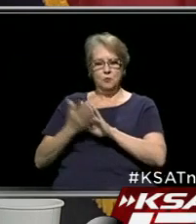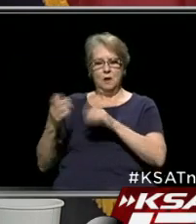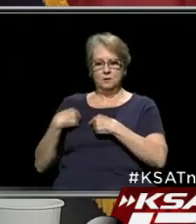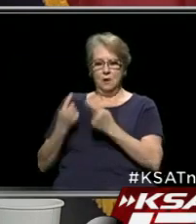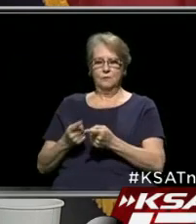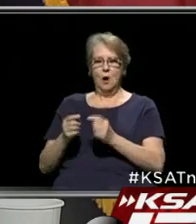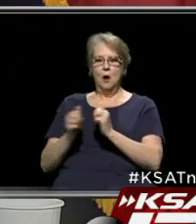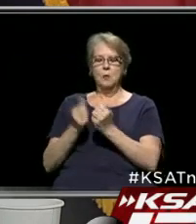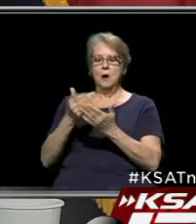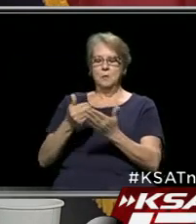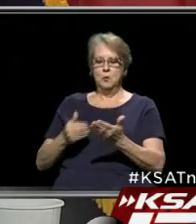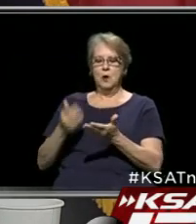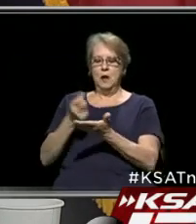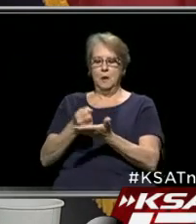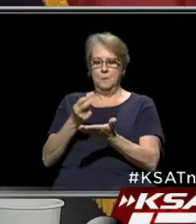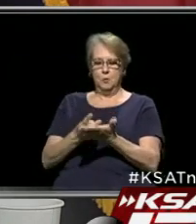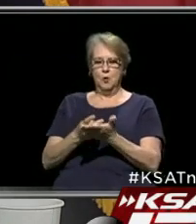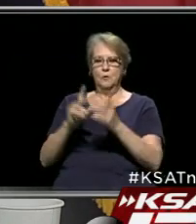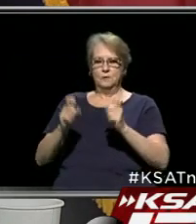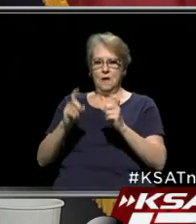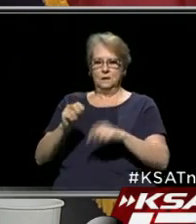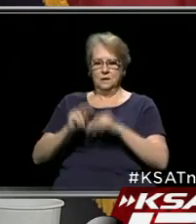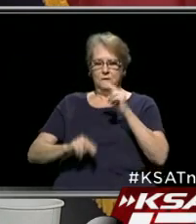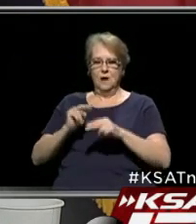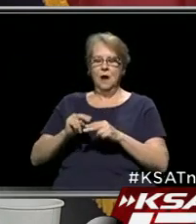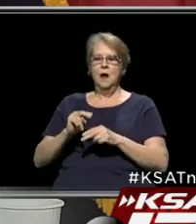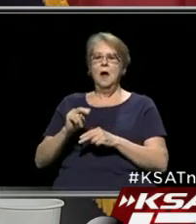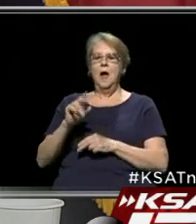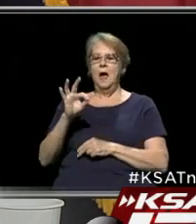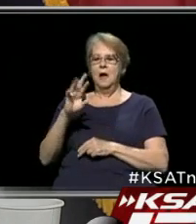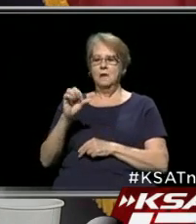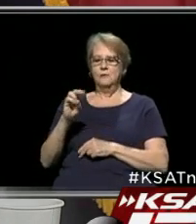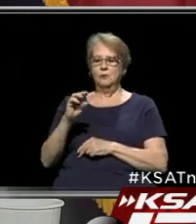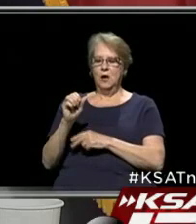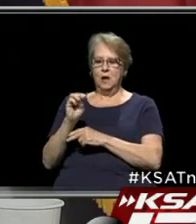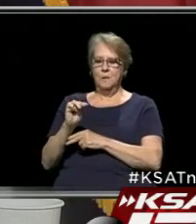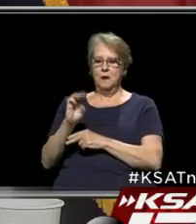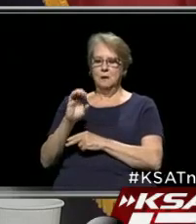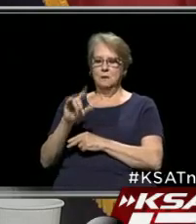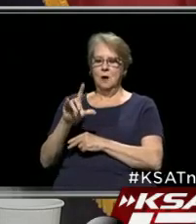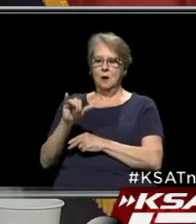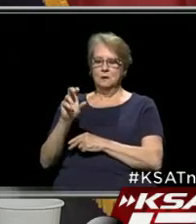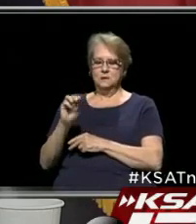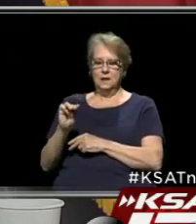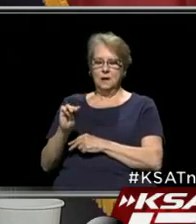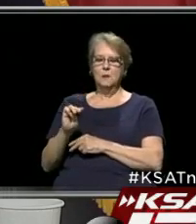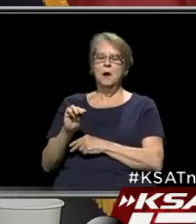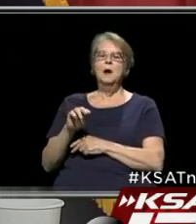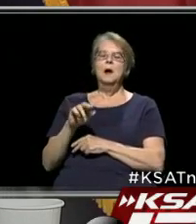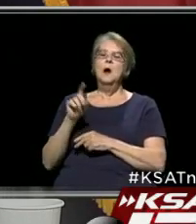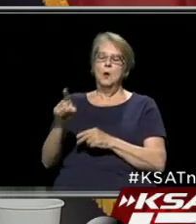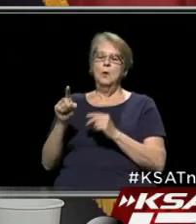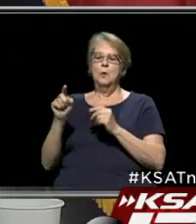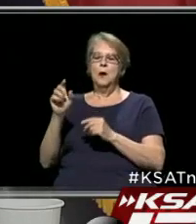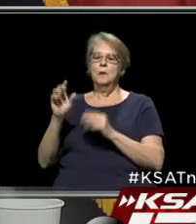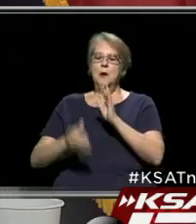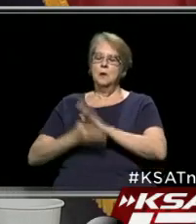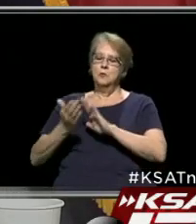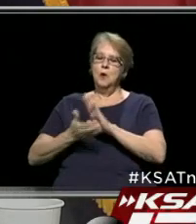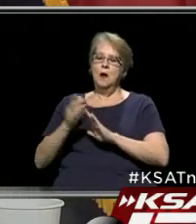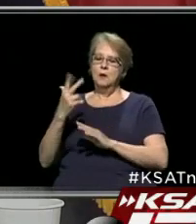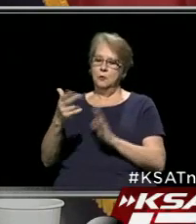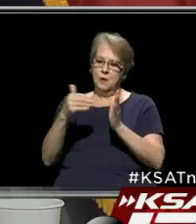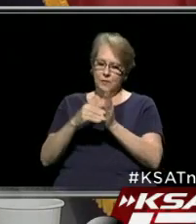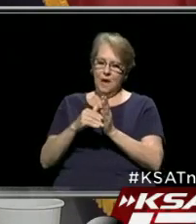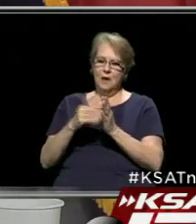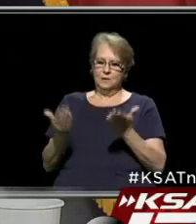at the pre-approved testing facility at Freeman Coliseum. A full 8,000 tests on estimated have been run total